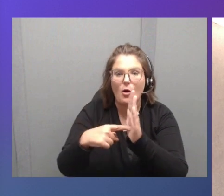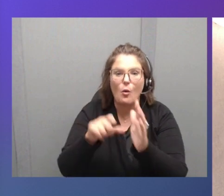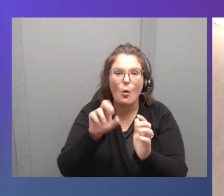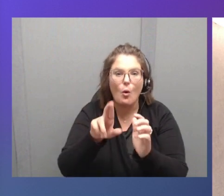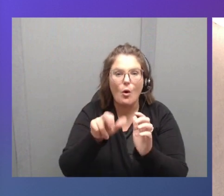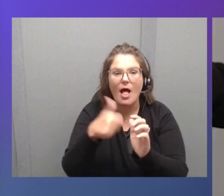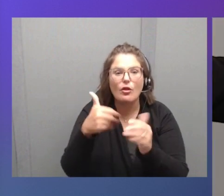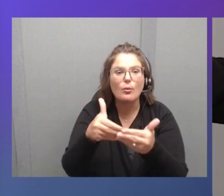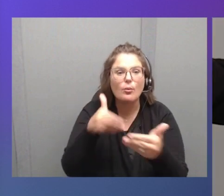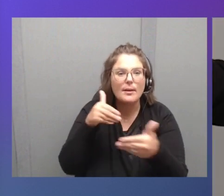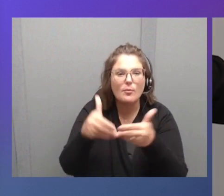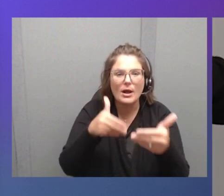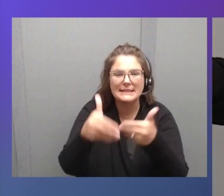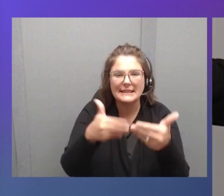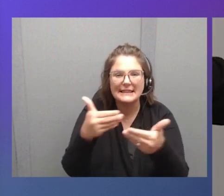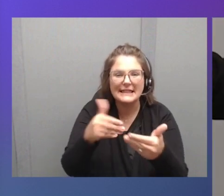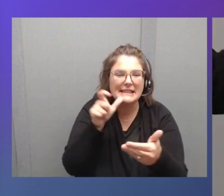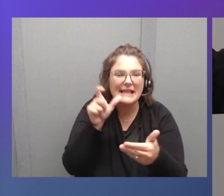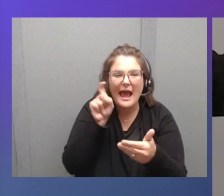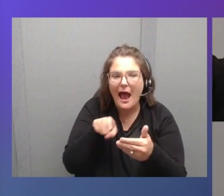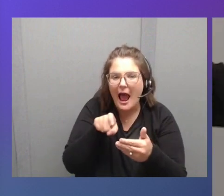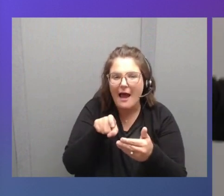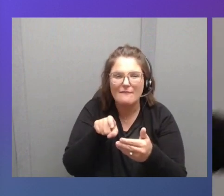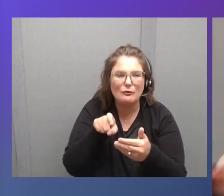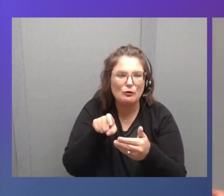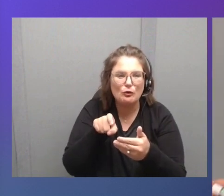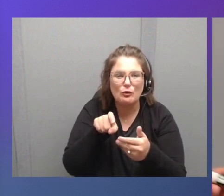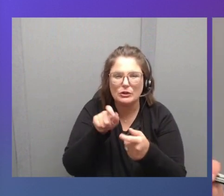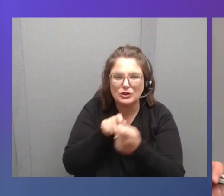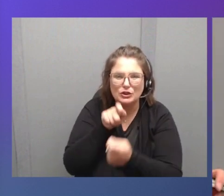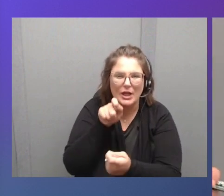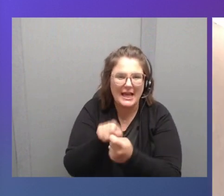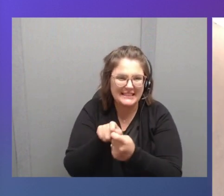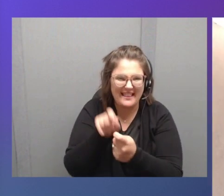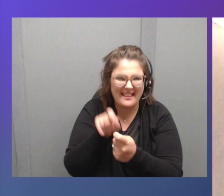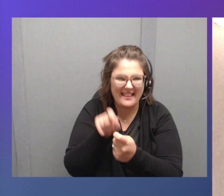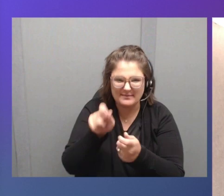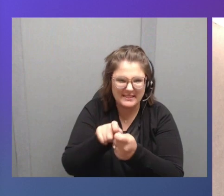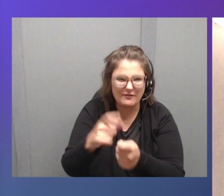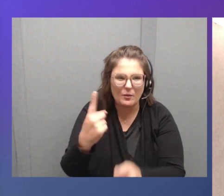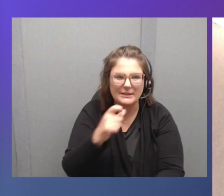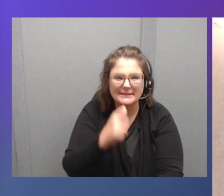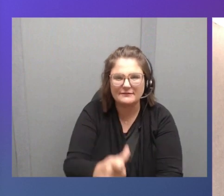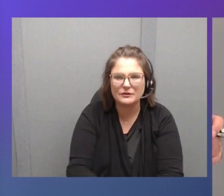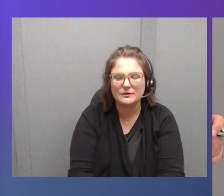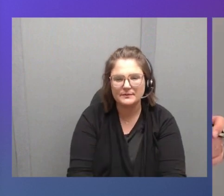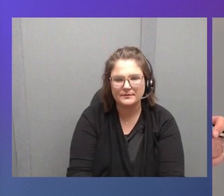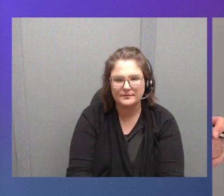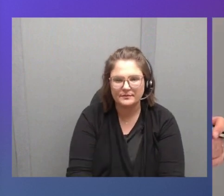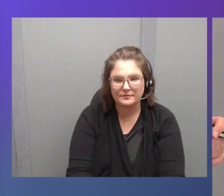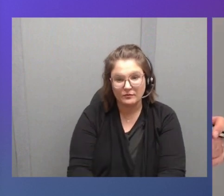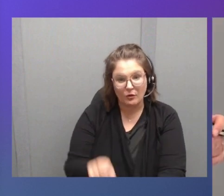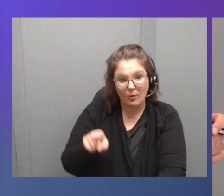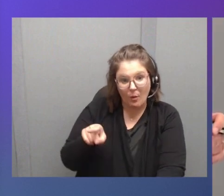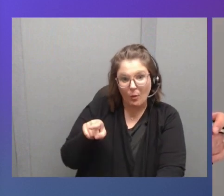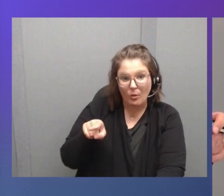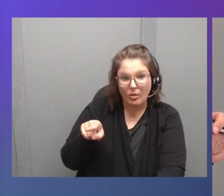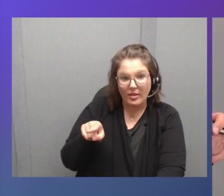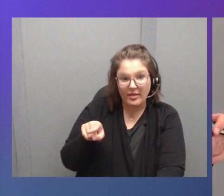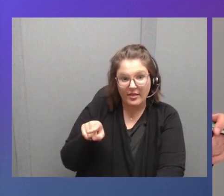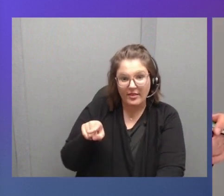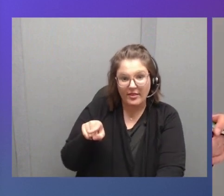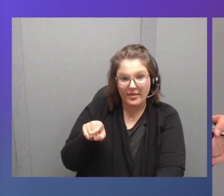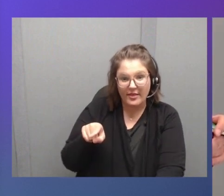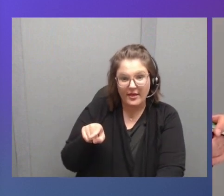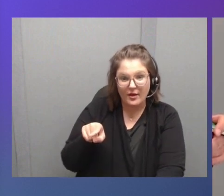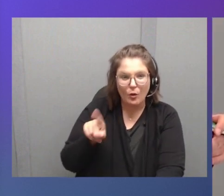-processing. It doesn't have to necessarily be just an inference model you run under. But then if you run pre-processing, like